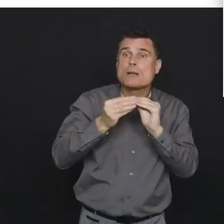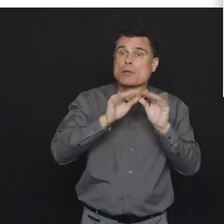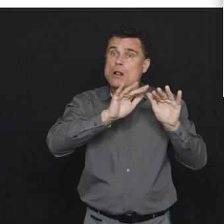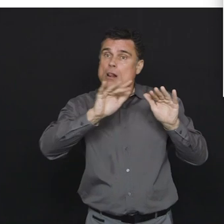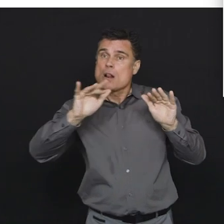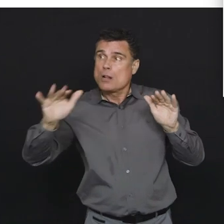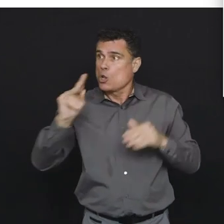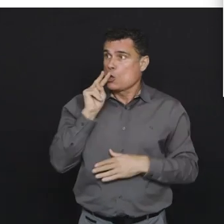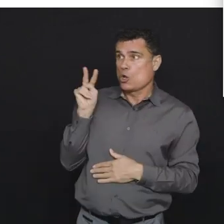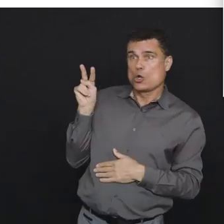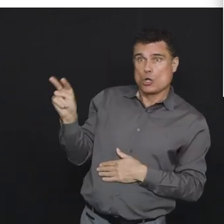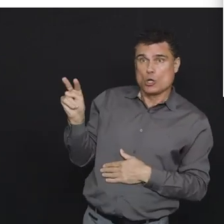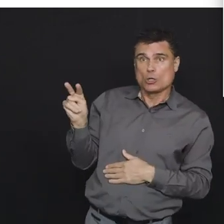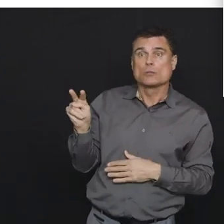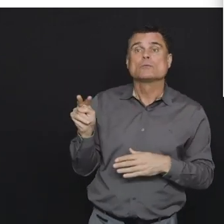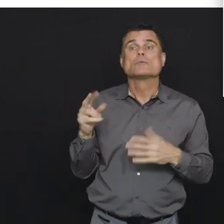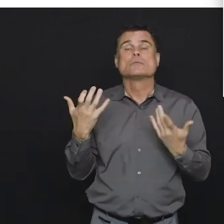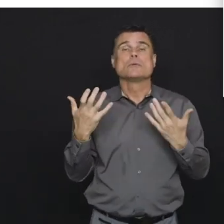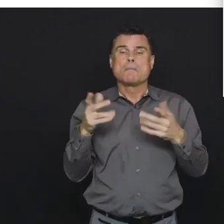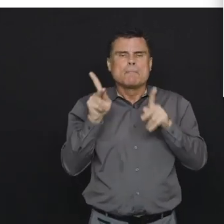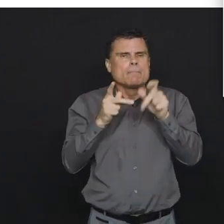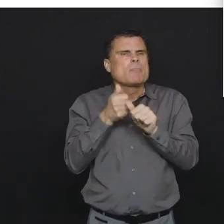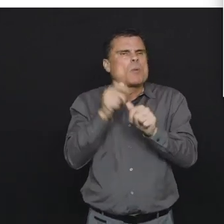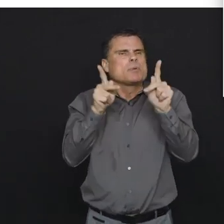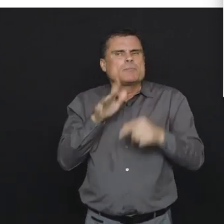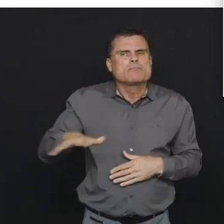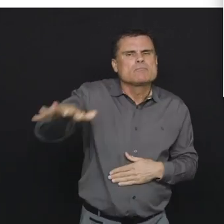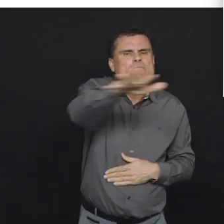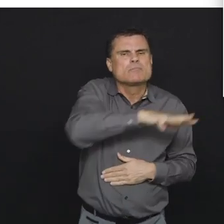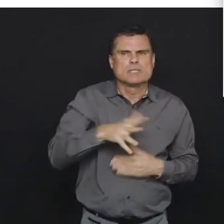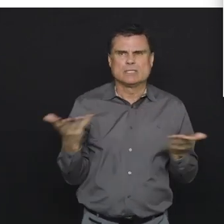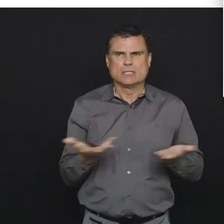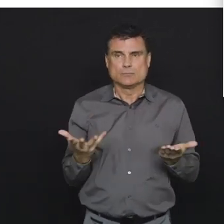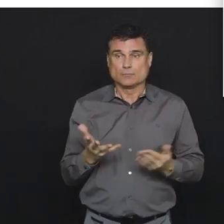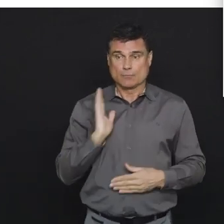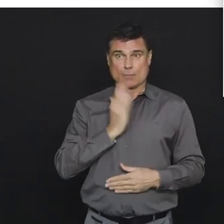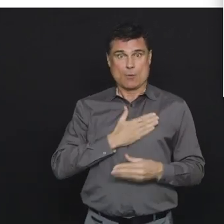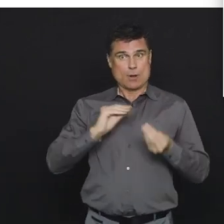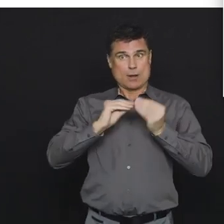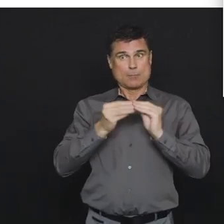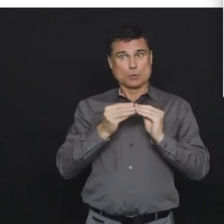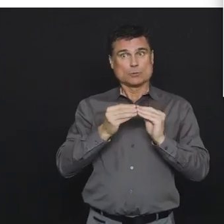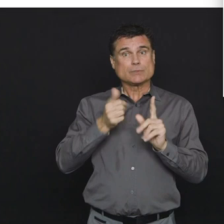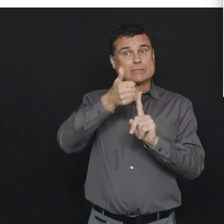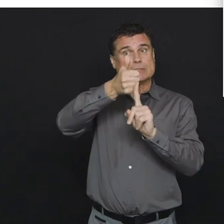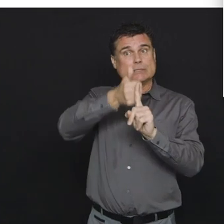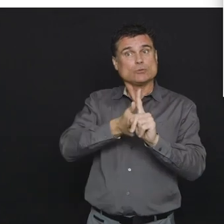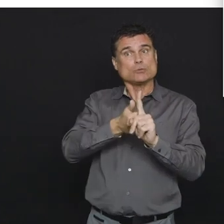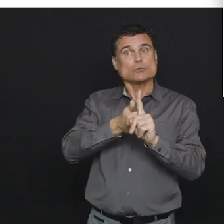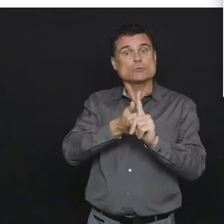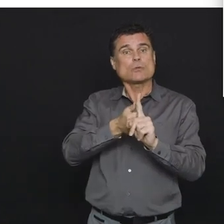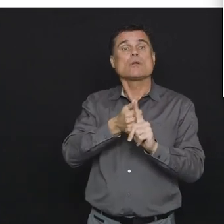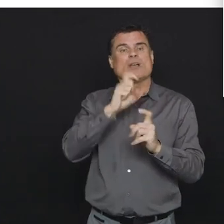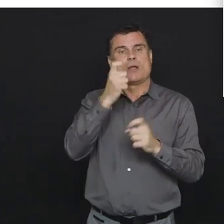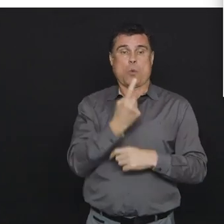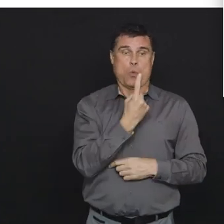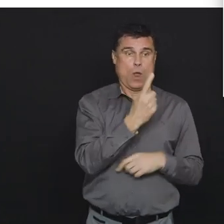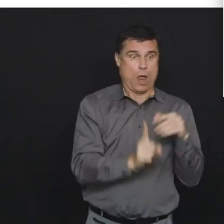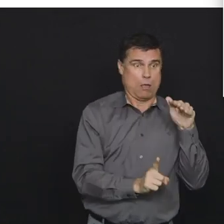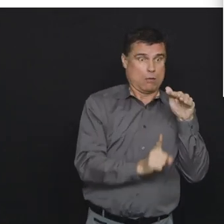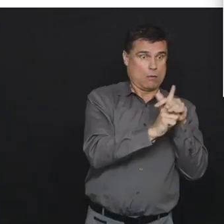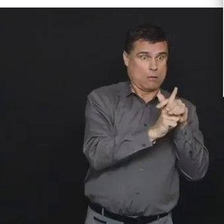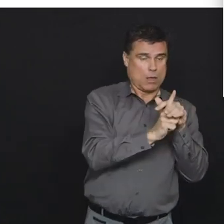comparison. So rates mean numbers per population and what we're using here is the